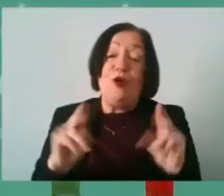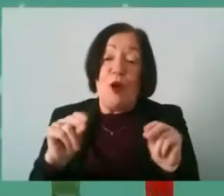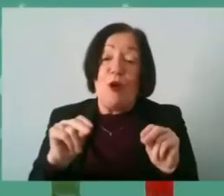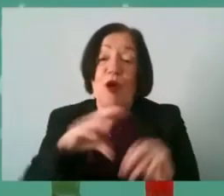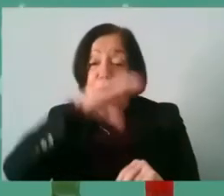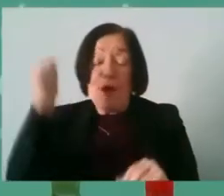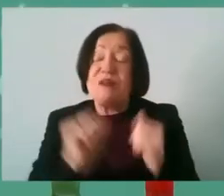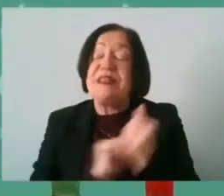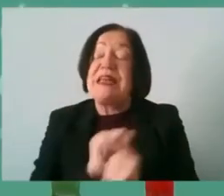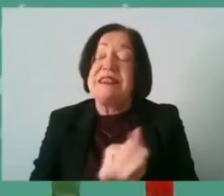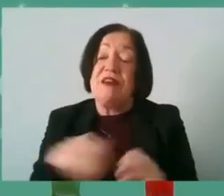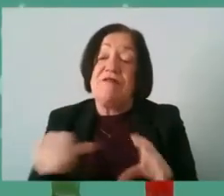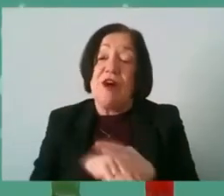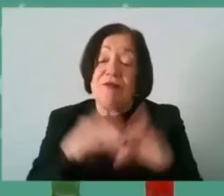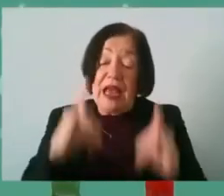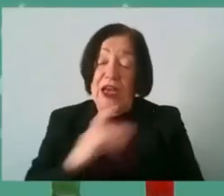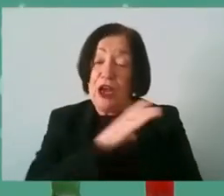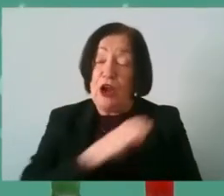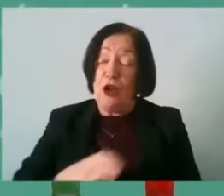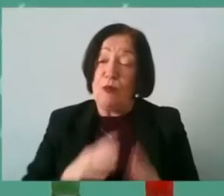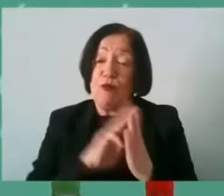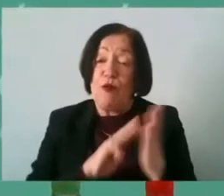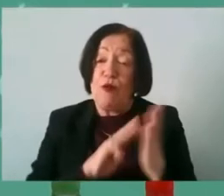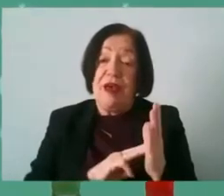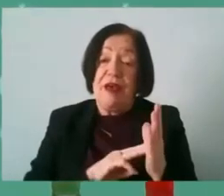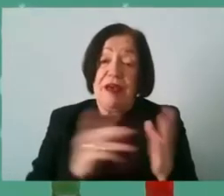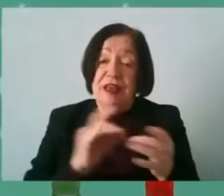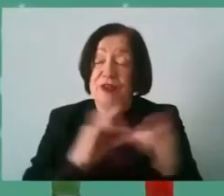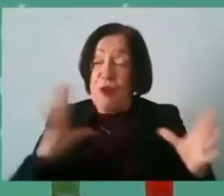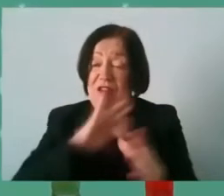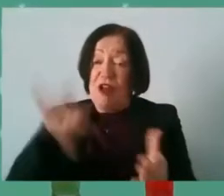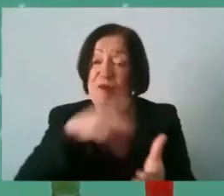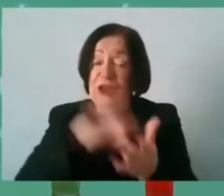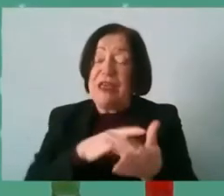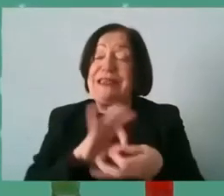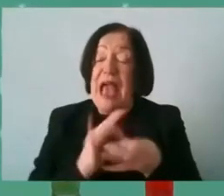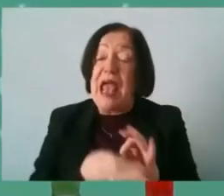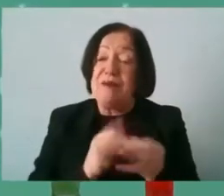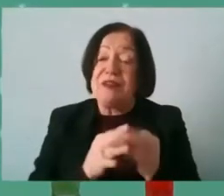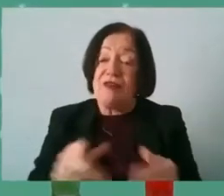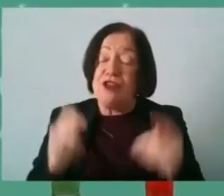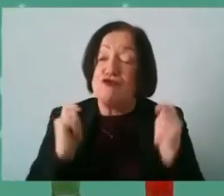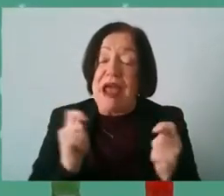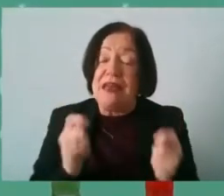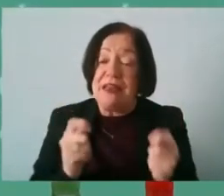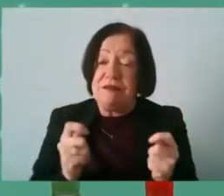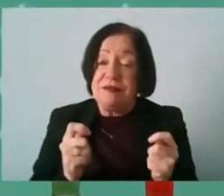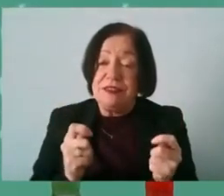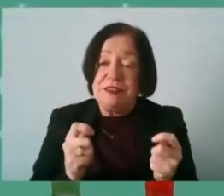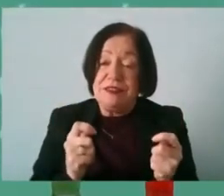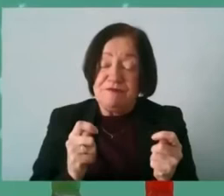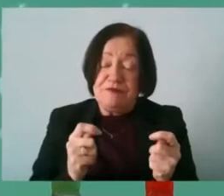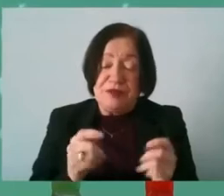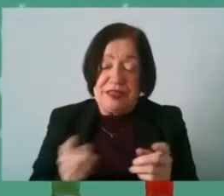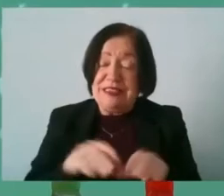activity that's involved in healthy club program is actually away from the core um games that we and the core training that would take place anyway within a GA club so